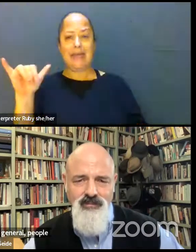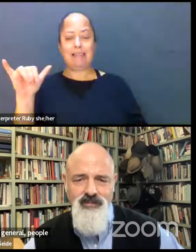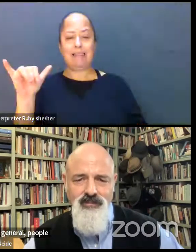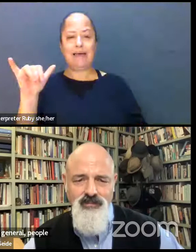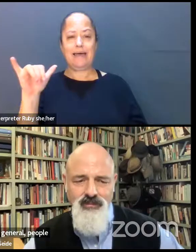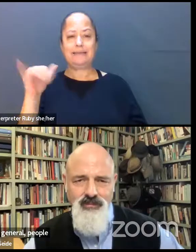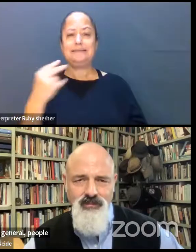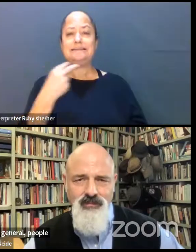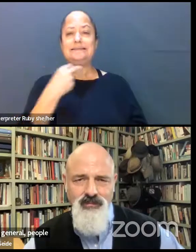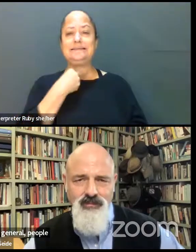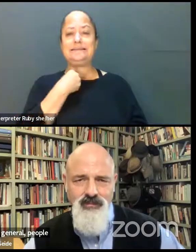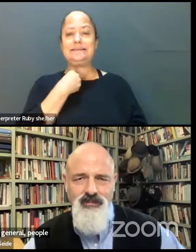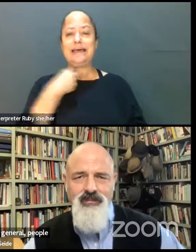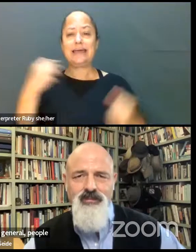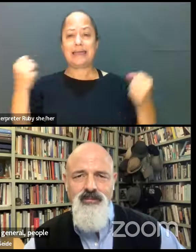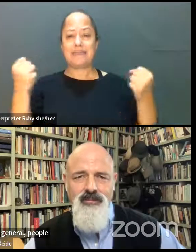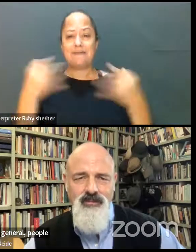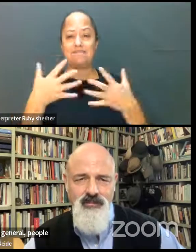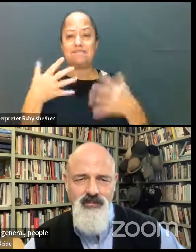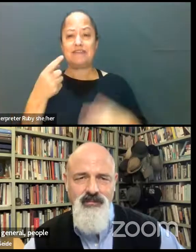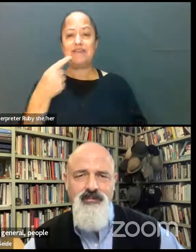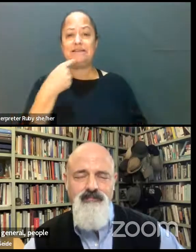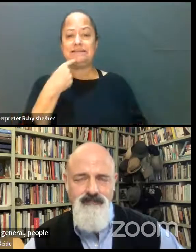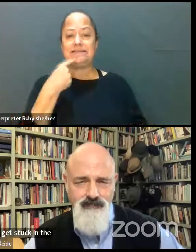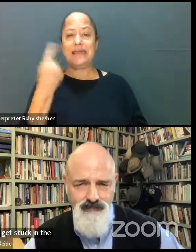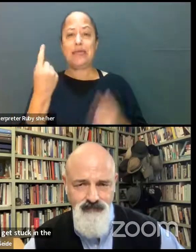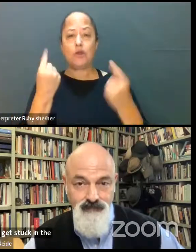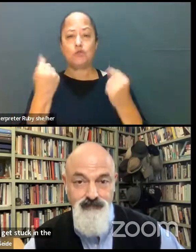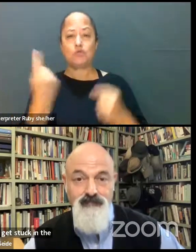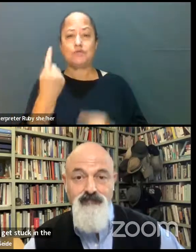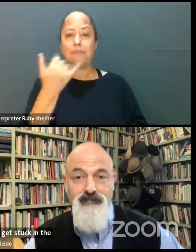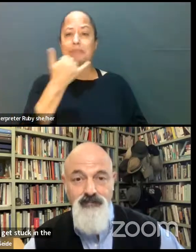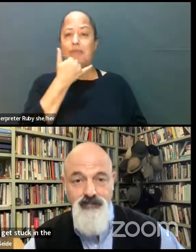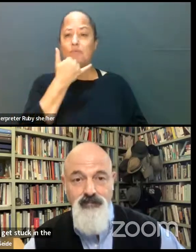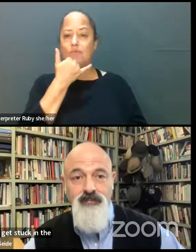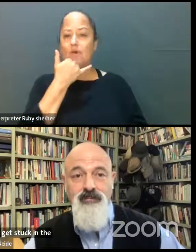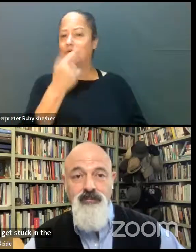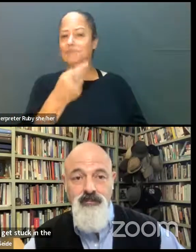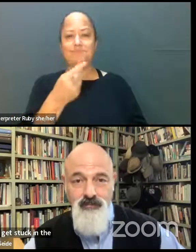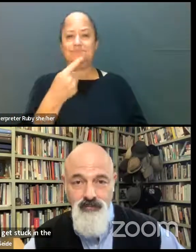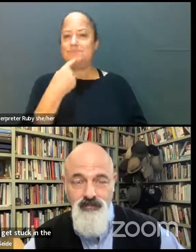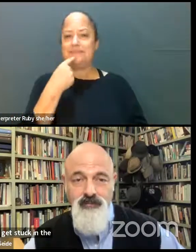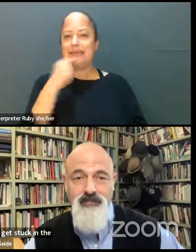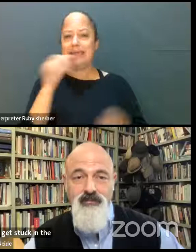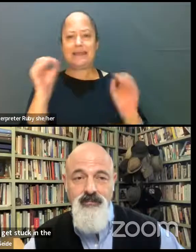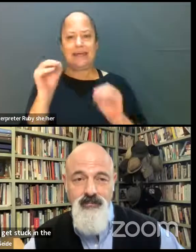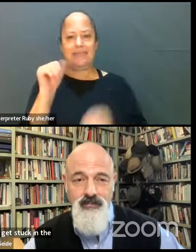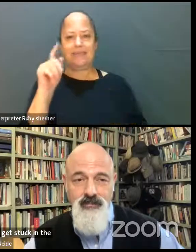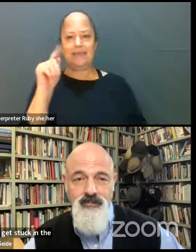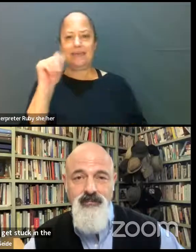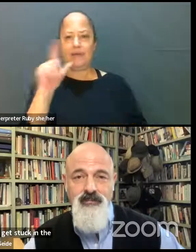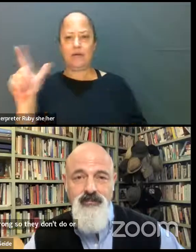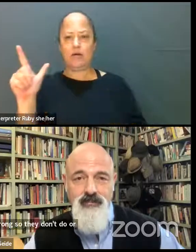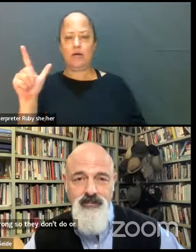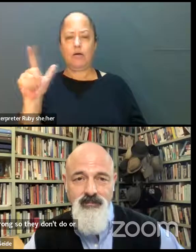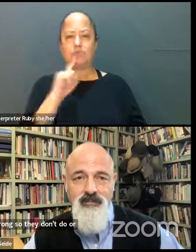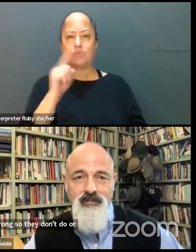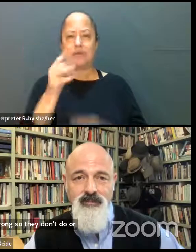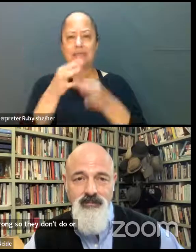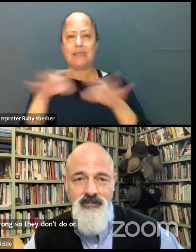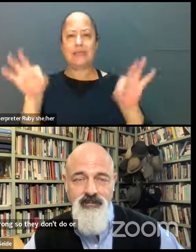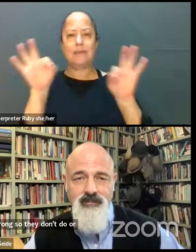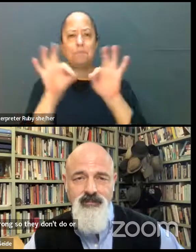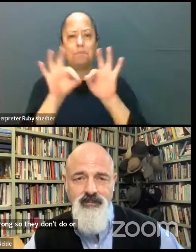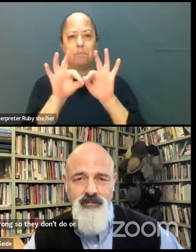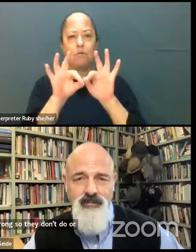stuck in the fear of saying or doing something wrong, and so they don't do or say anything at all. And it's so important. And what you